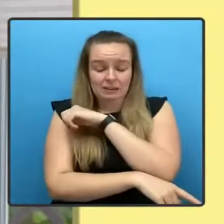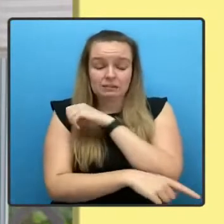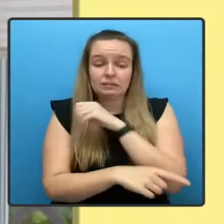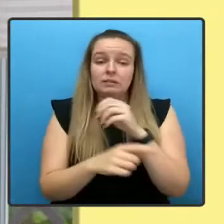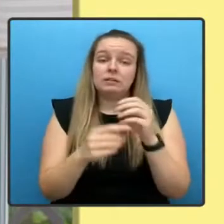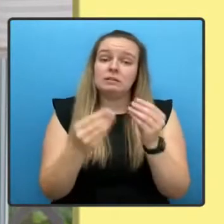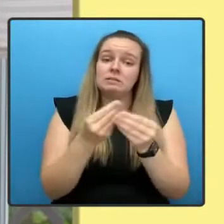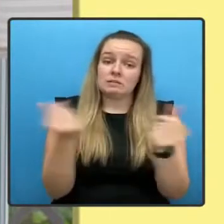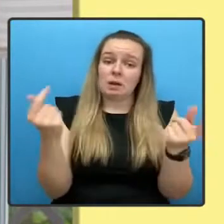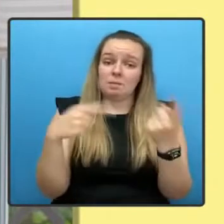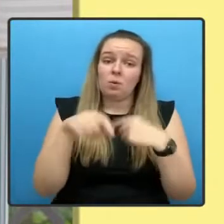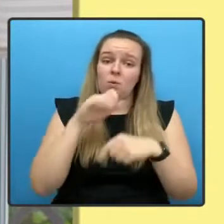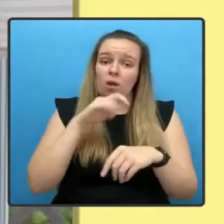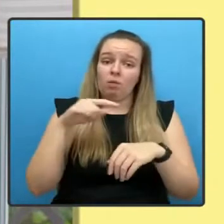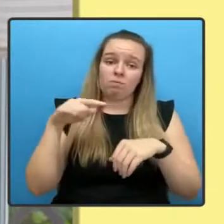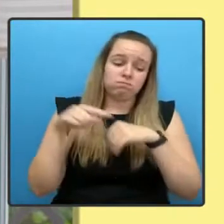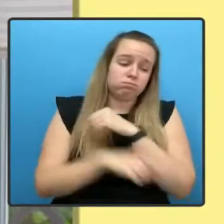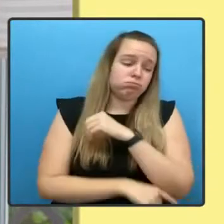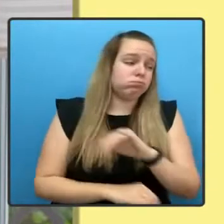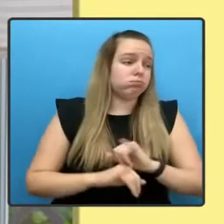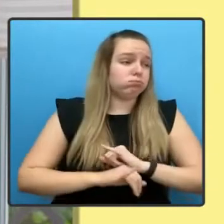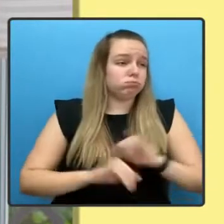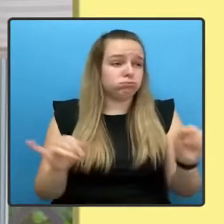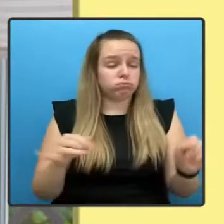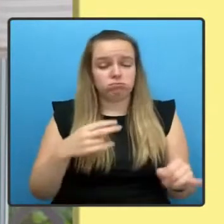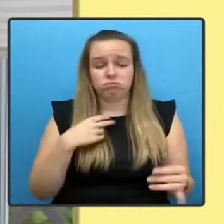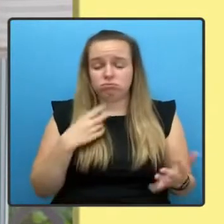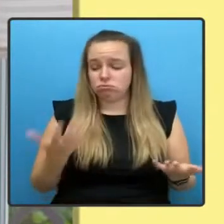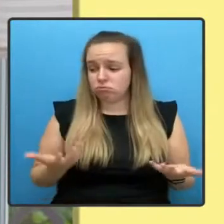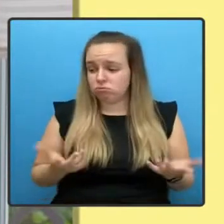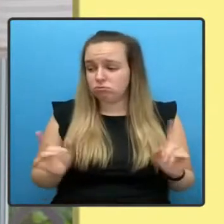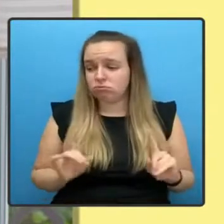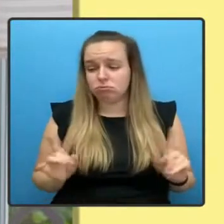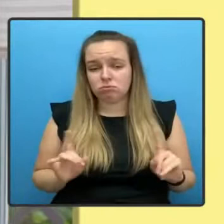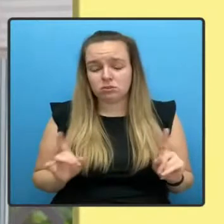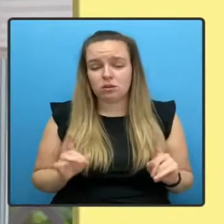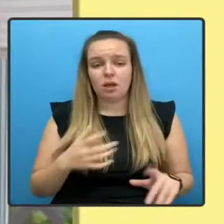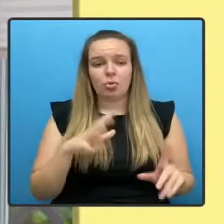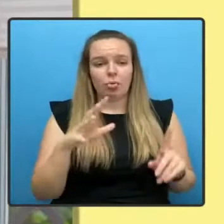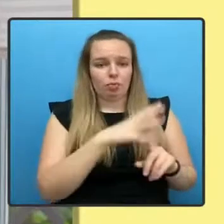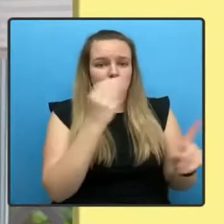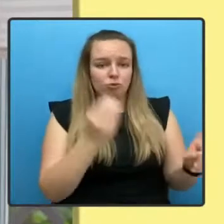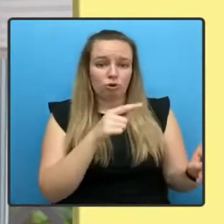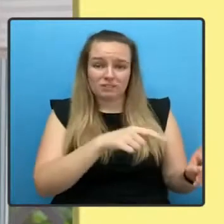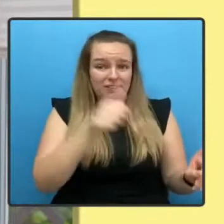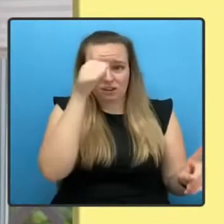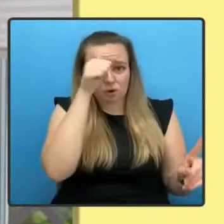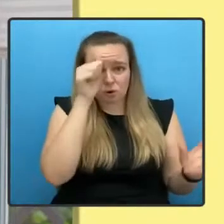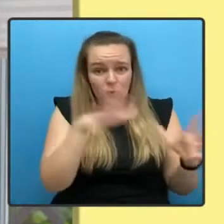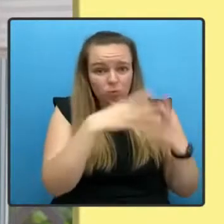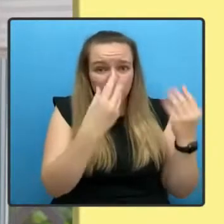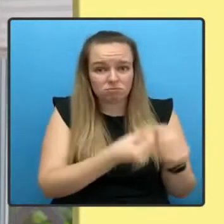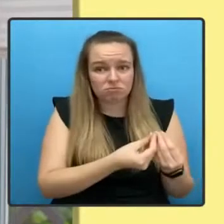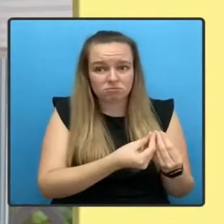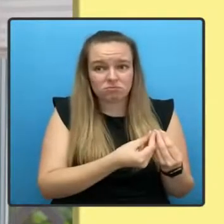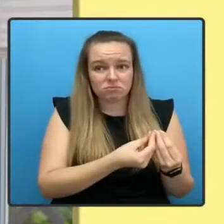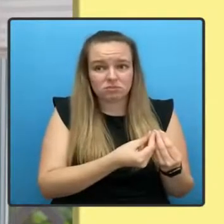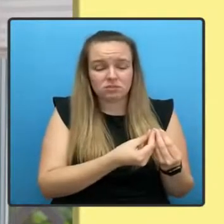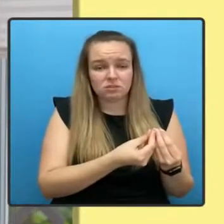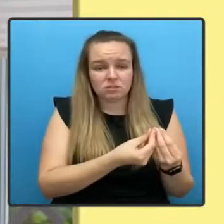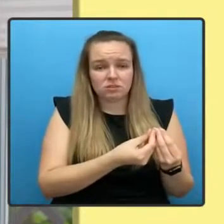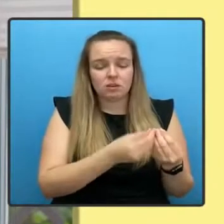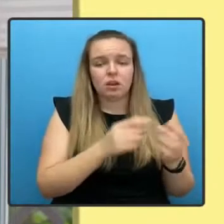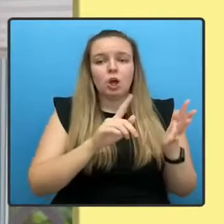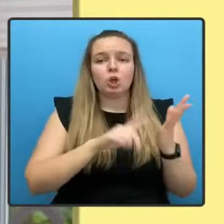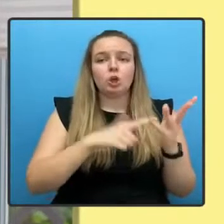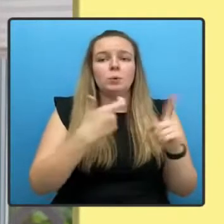despair. And the Tories know all of this. Here's what a UK government official has